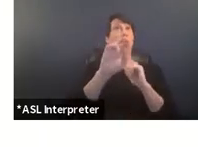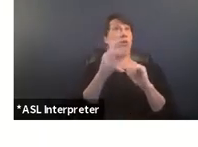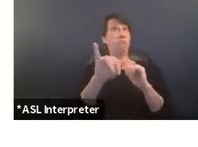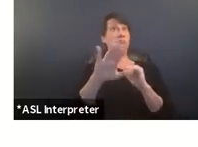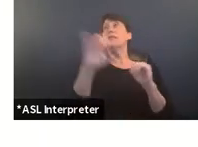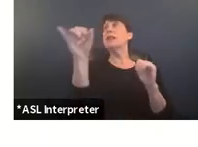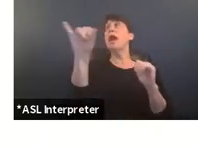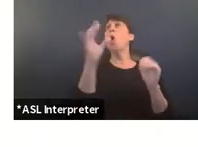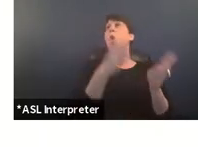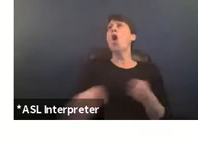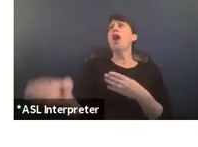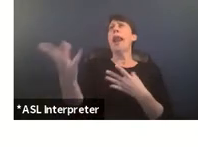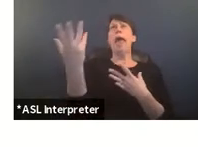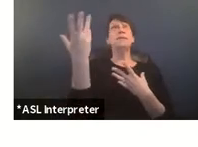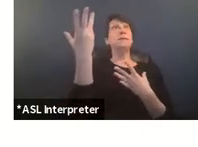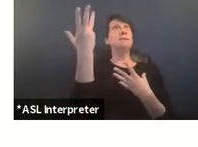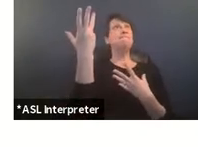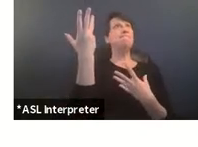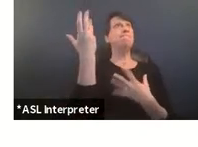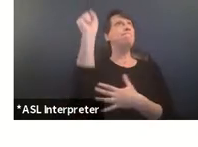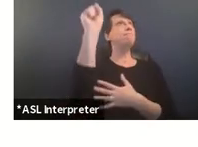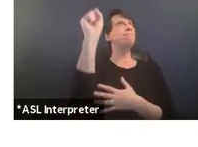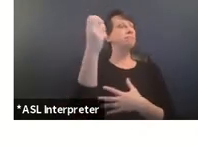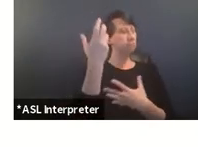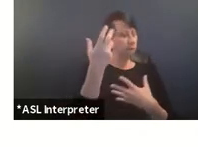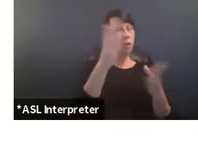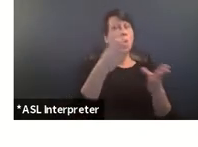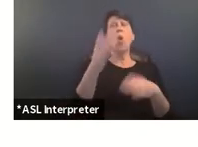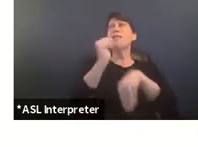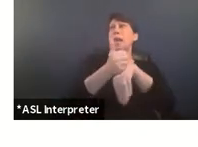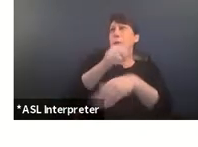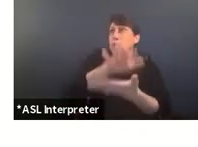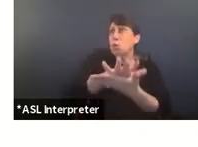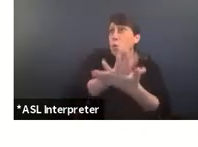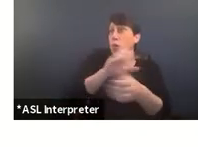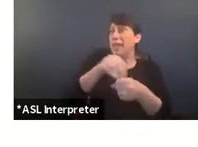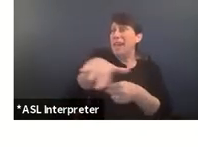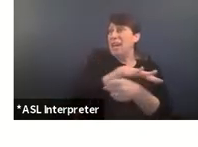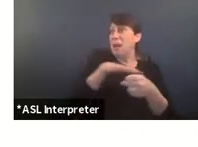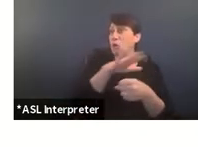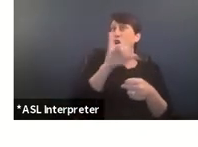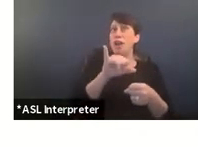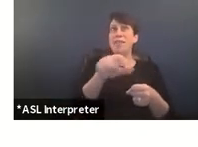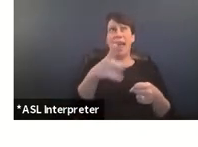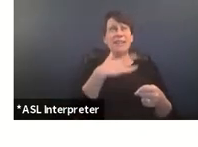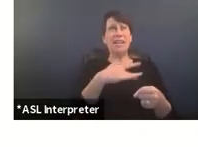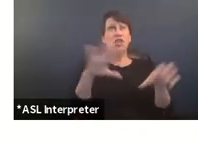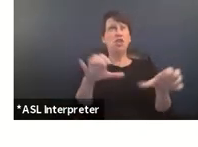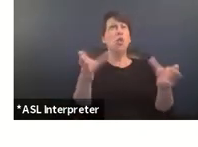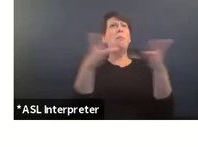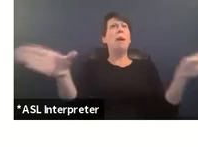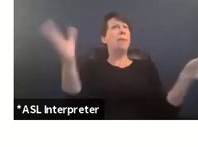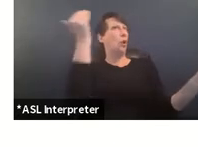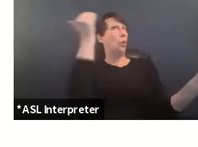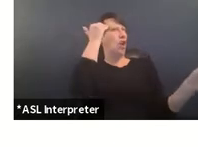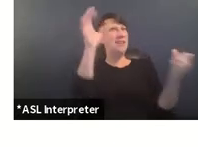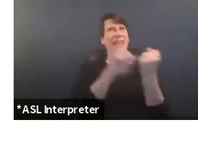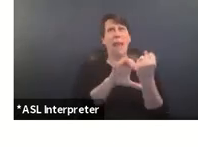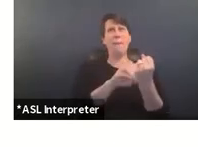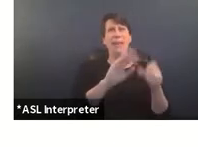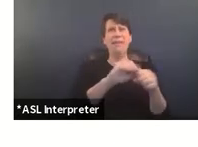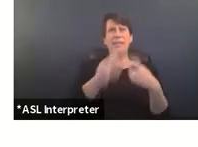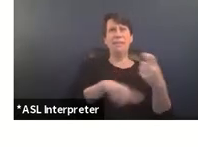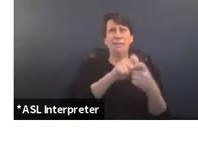protest or establishing a school within a neighborhood that engages in like public awareness campaigns within a specific